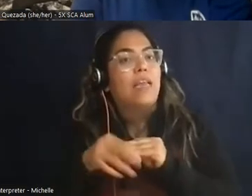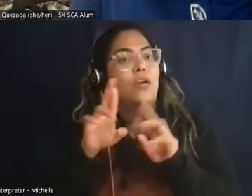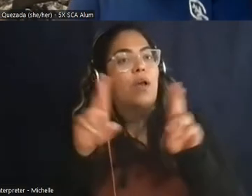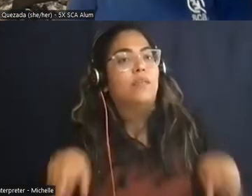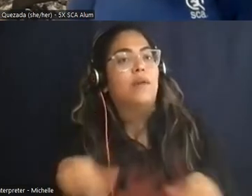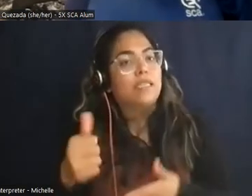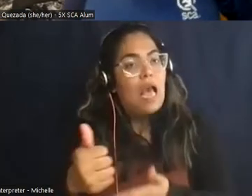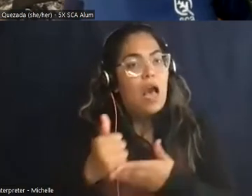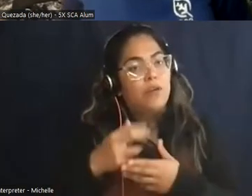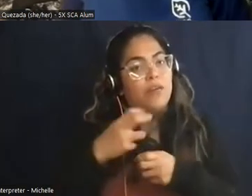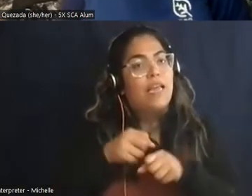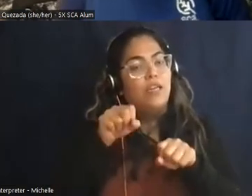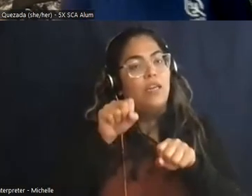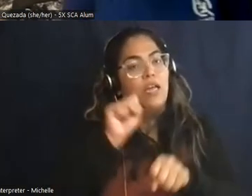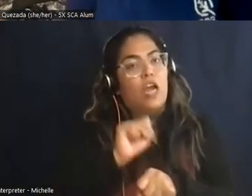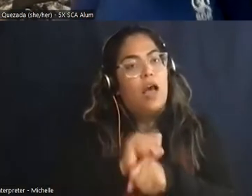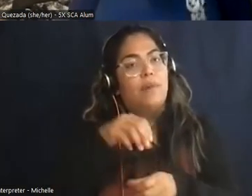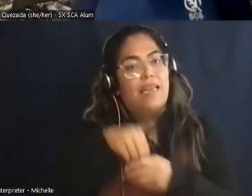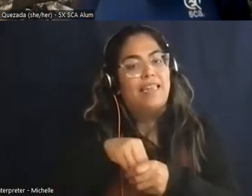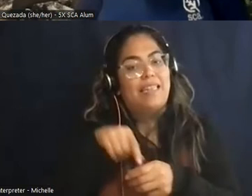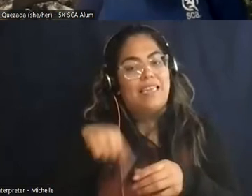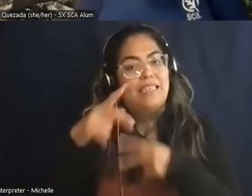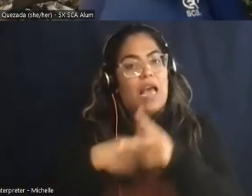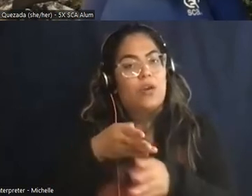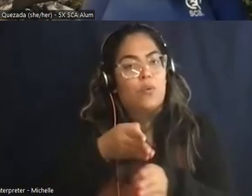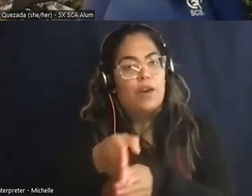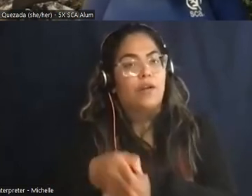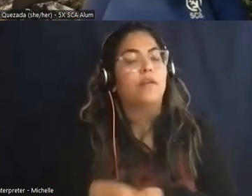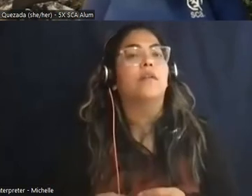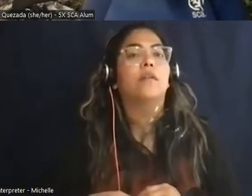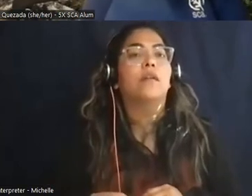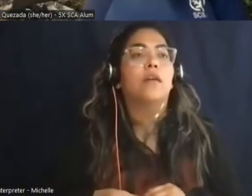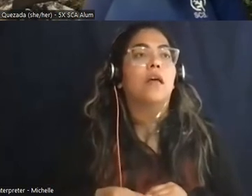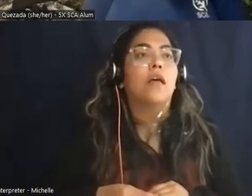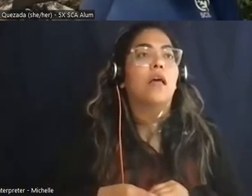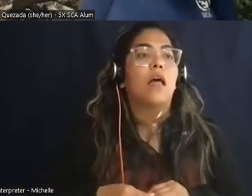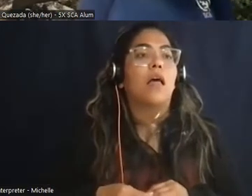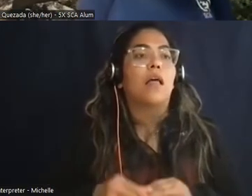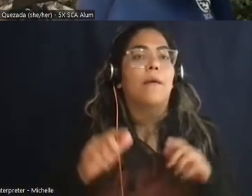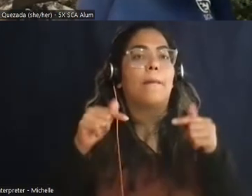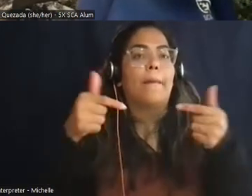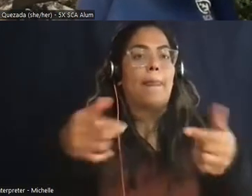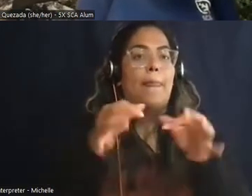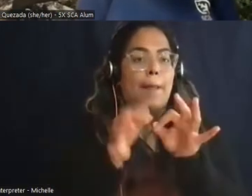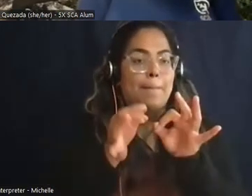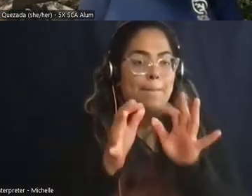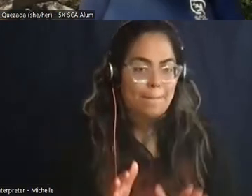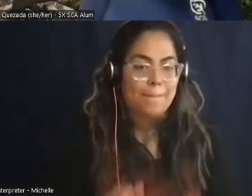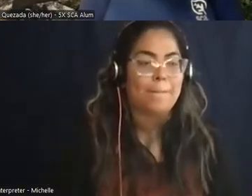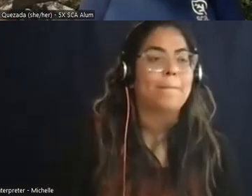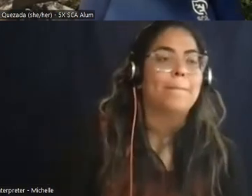get a job in this career field uh so with that i'd like to open the floor uh